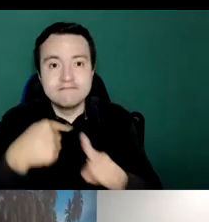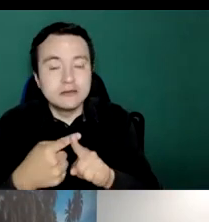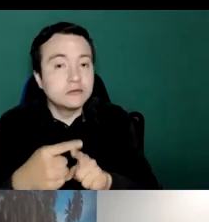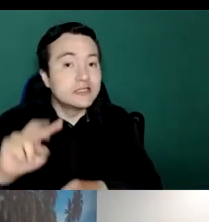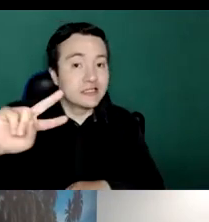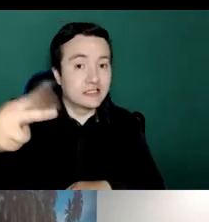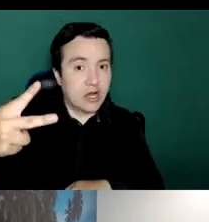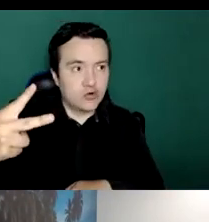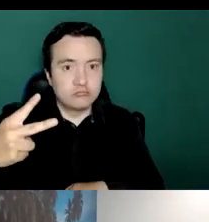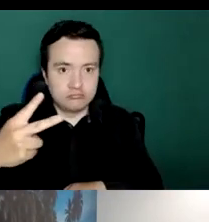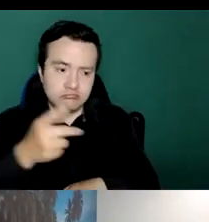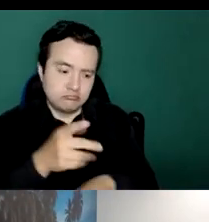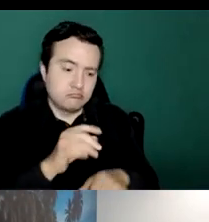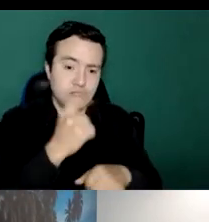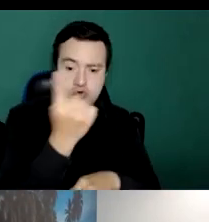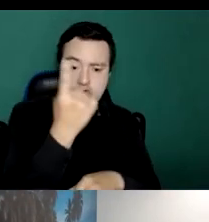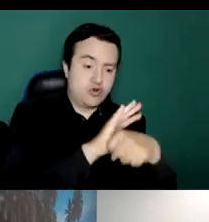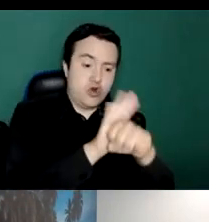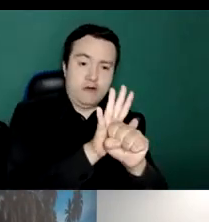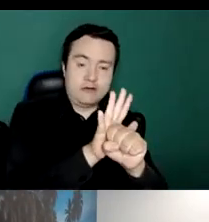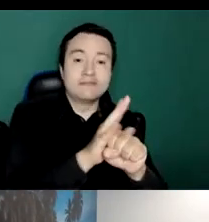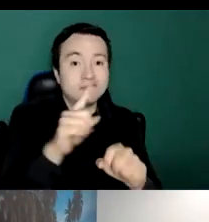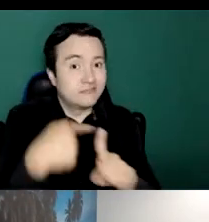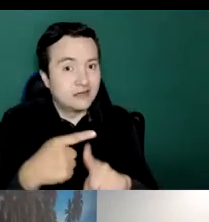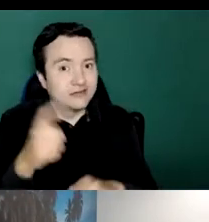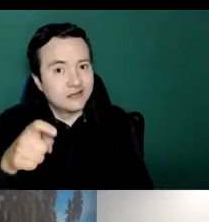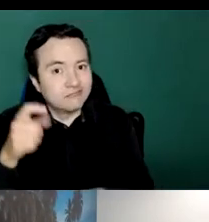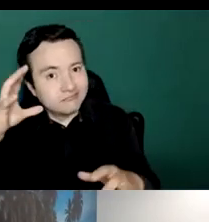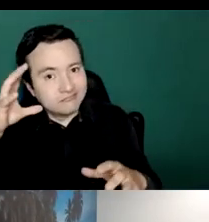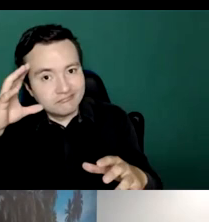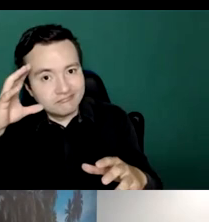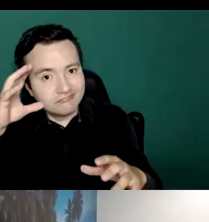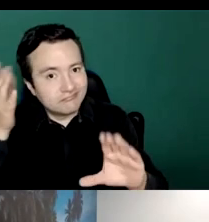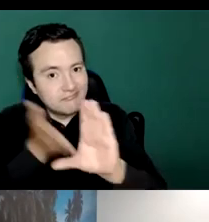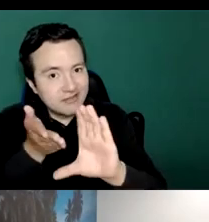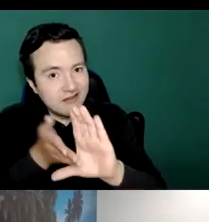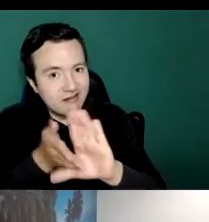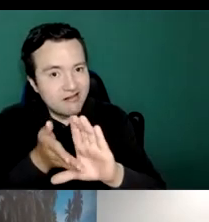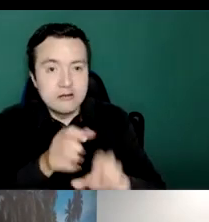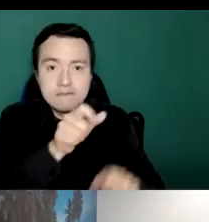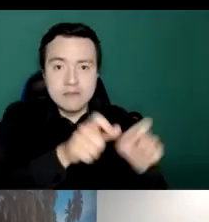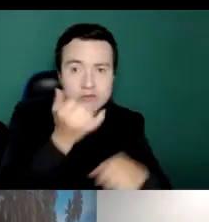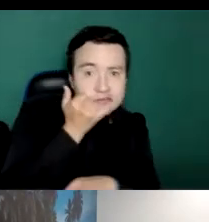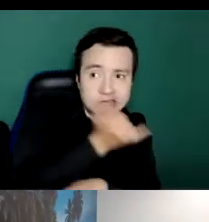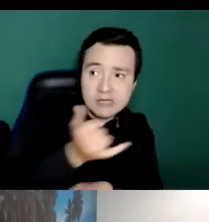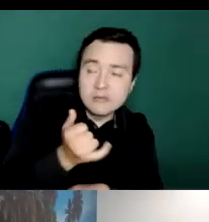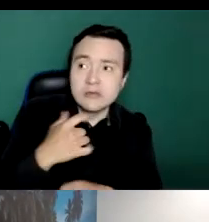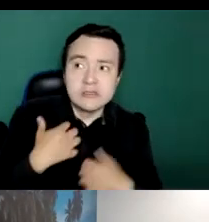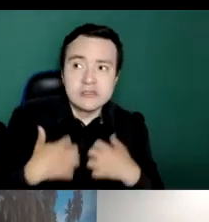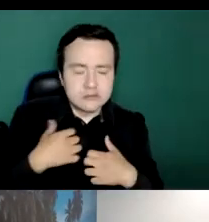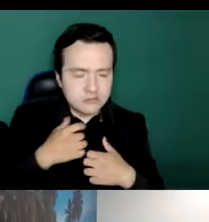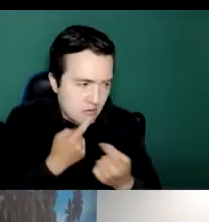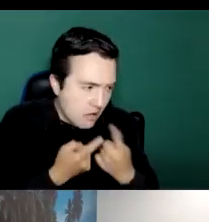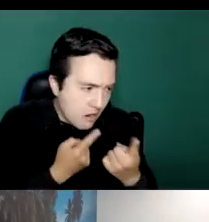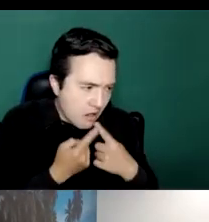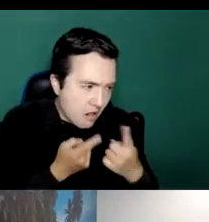which to a second option which is mental health services people when they would call in asking about kovid